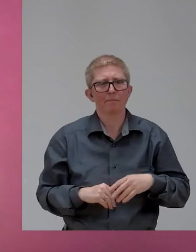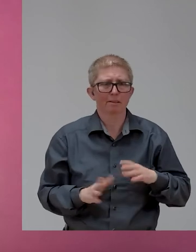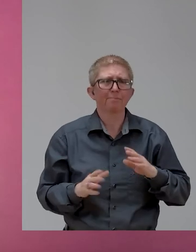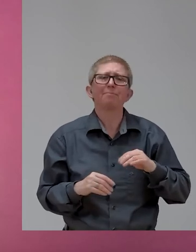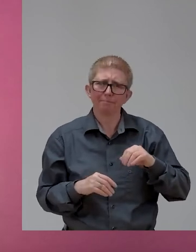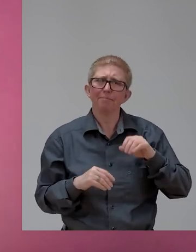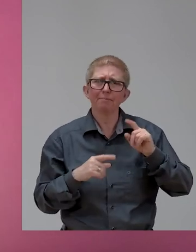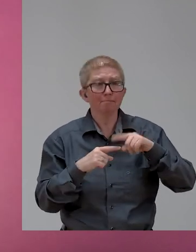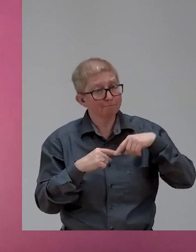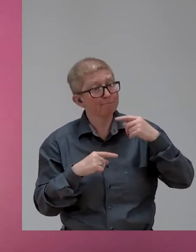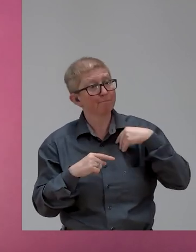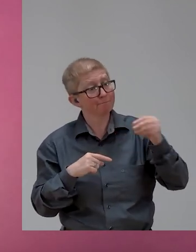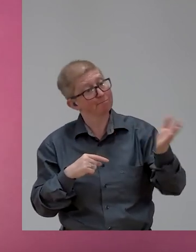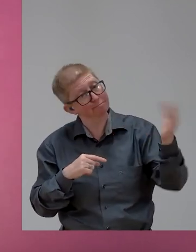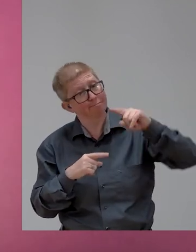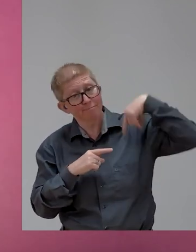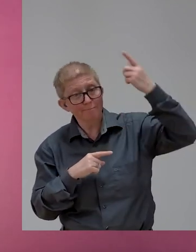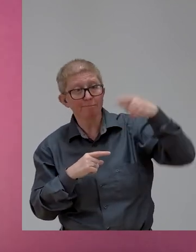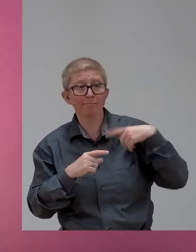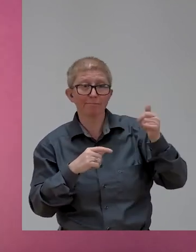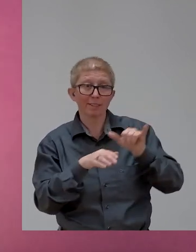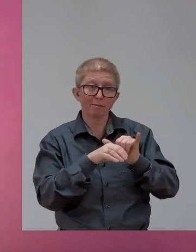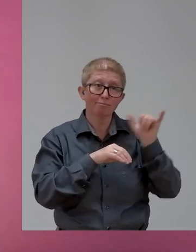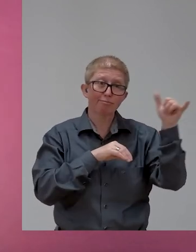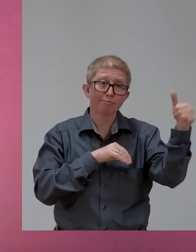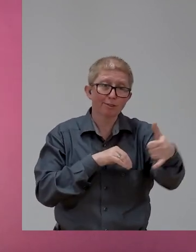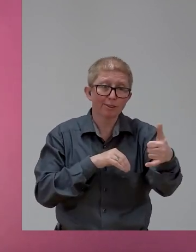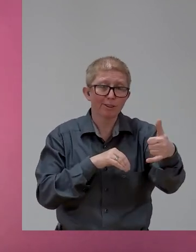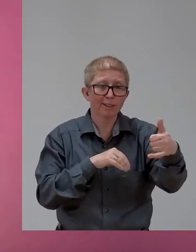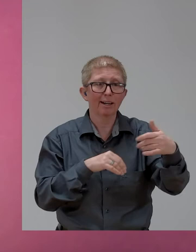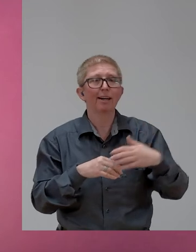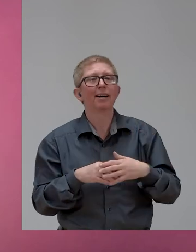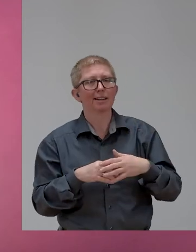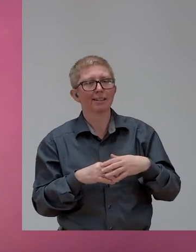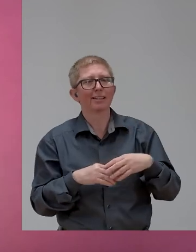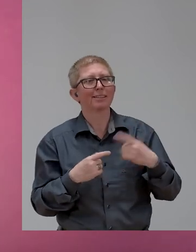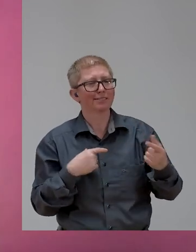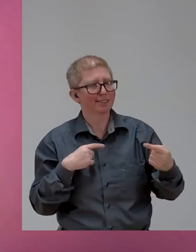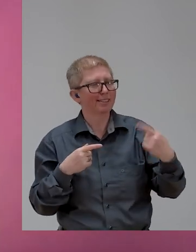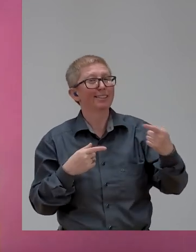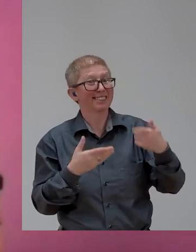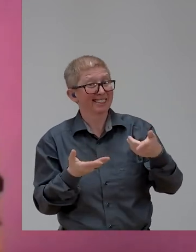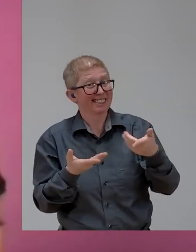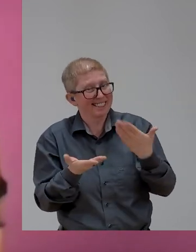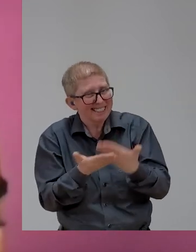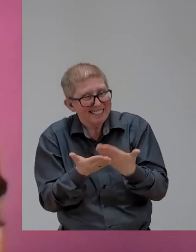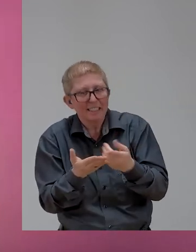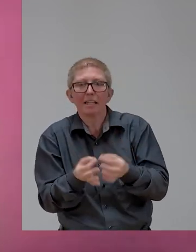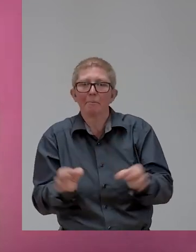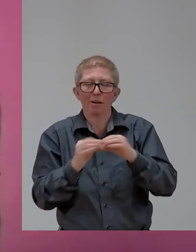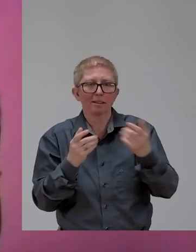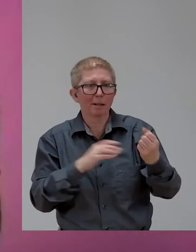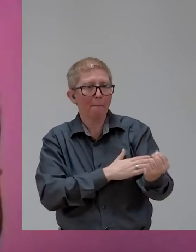a moment when I really, realized that power of connection. So sharing stories and hearing stories is important.